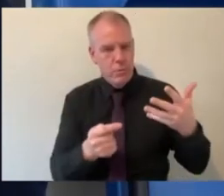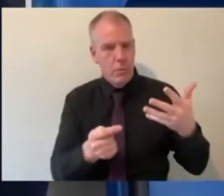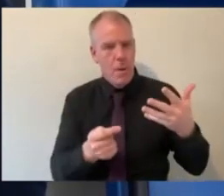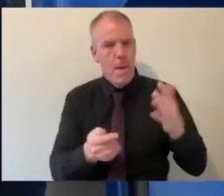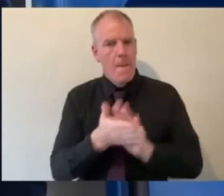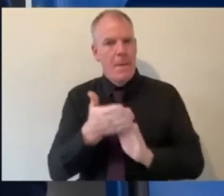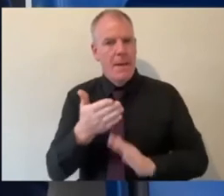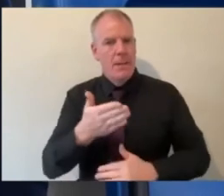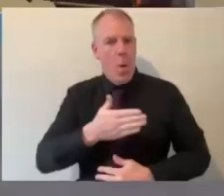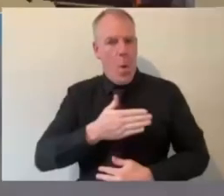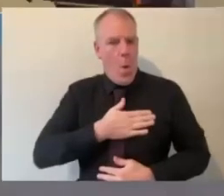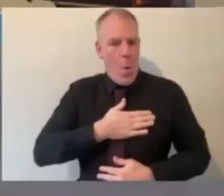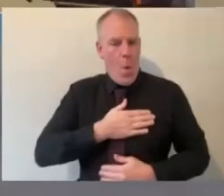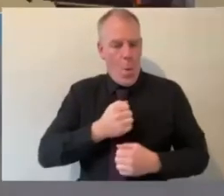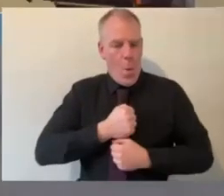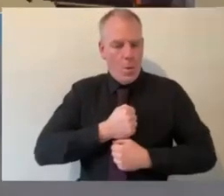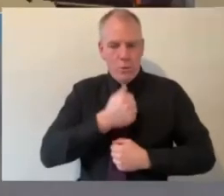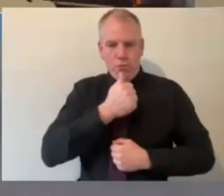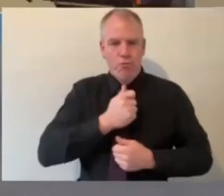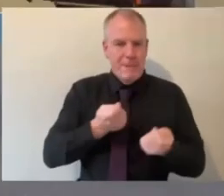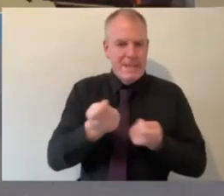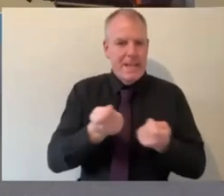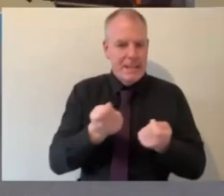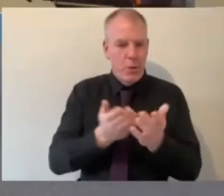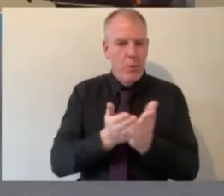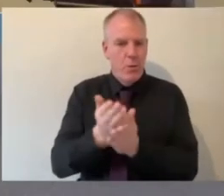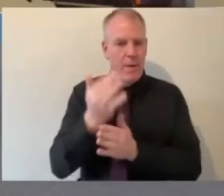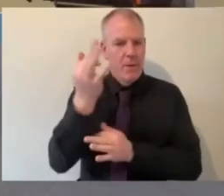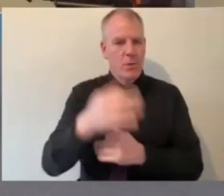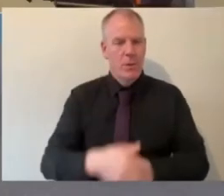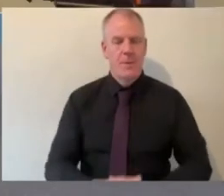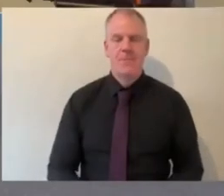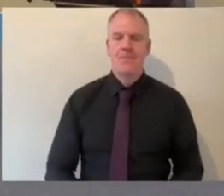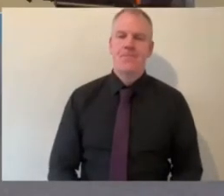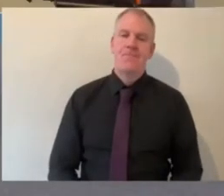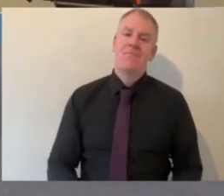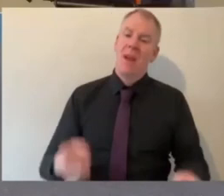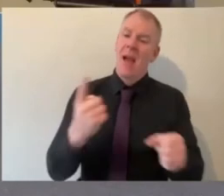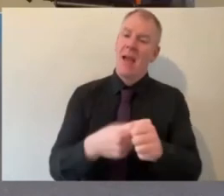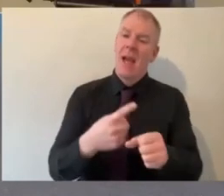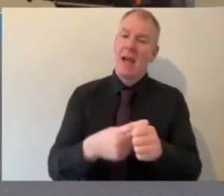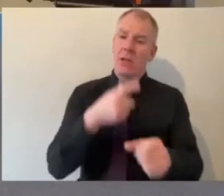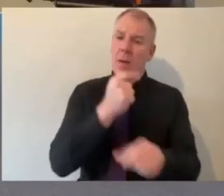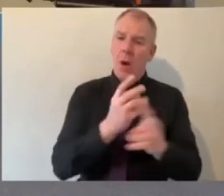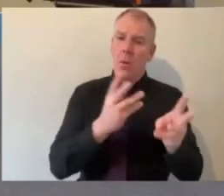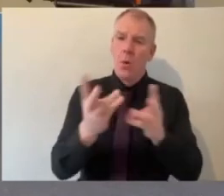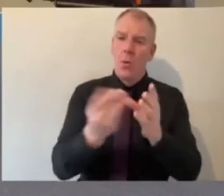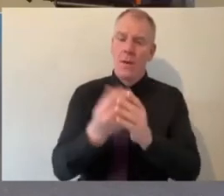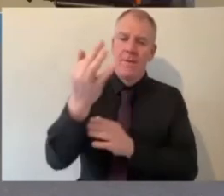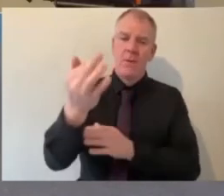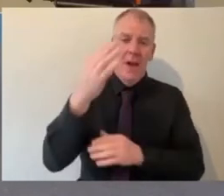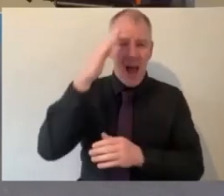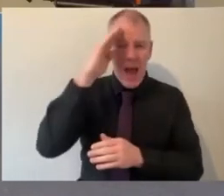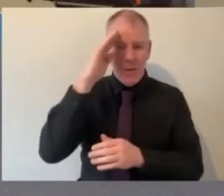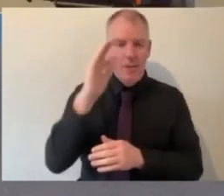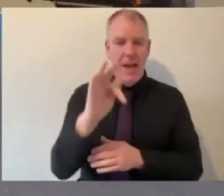for the future do you want to take that one mark yeah and again the collaboration that we have with the irish faa ulster rugby